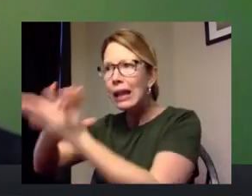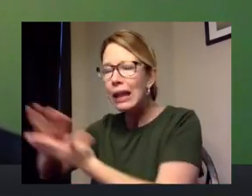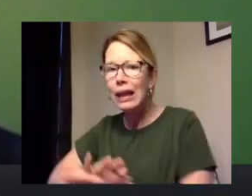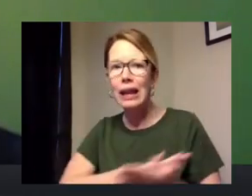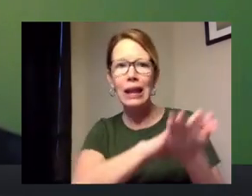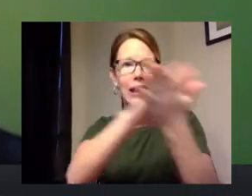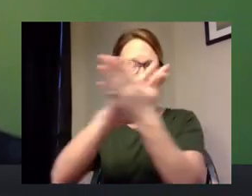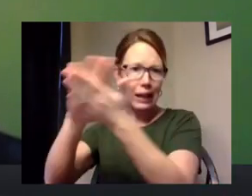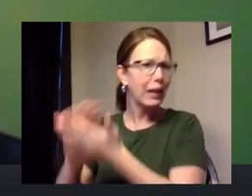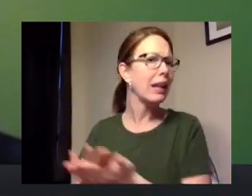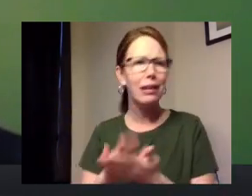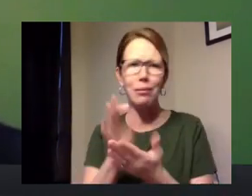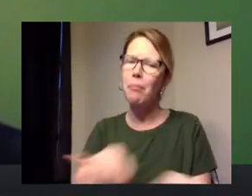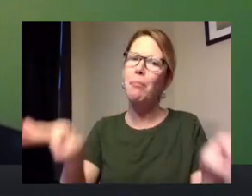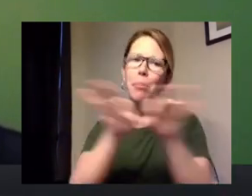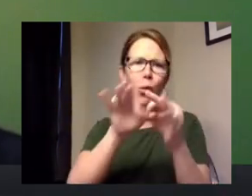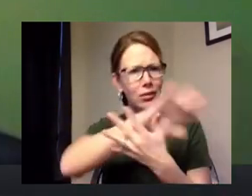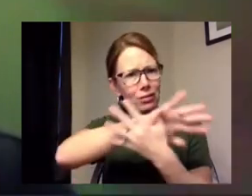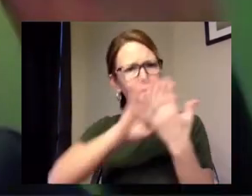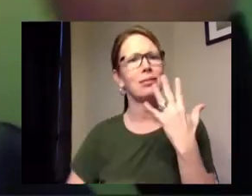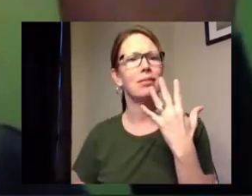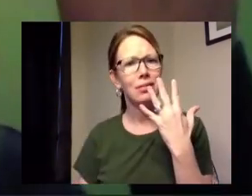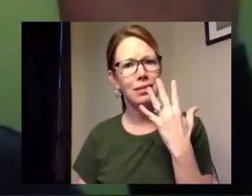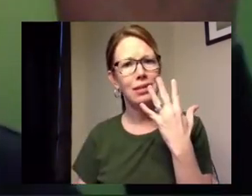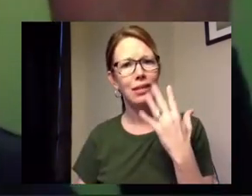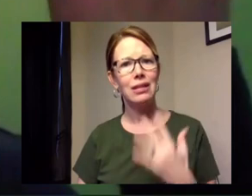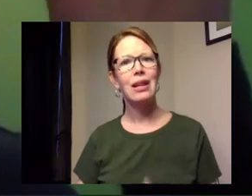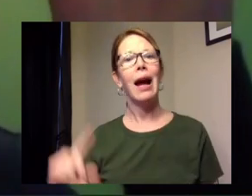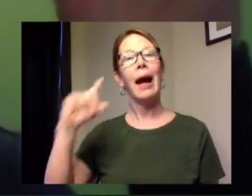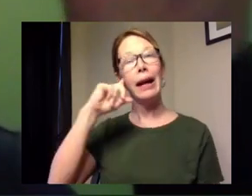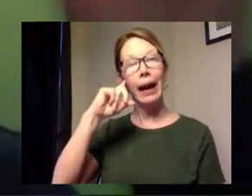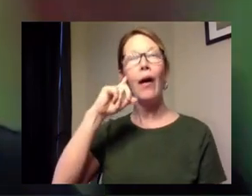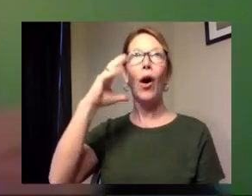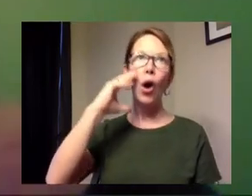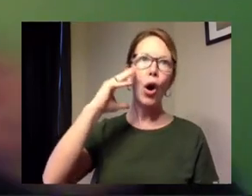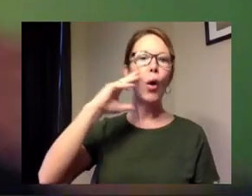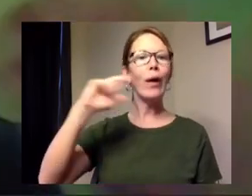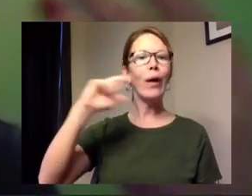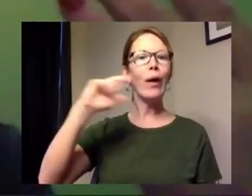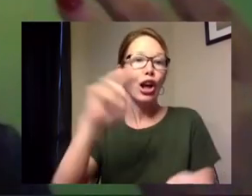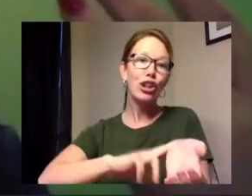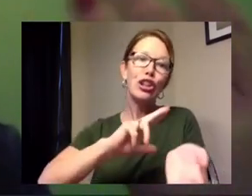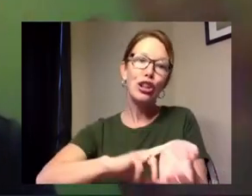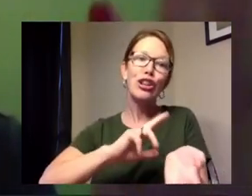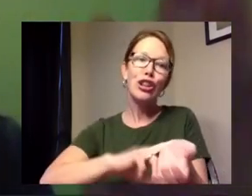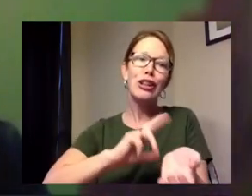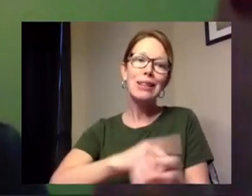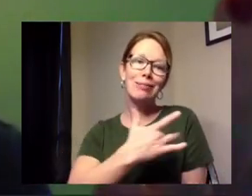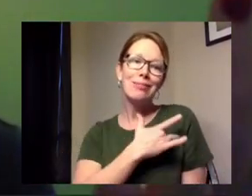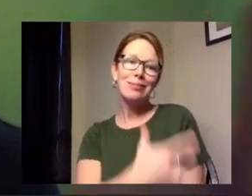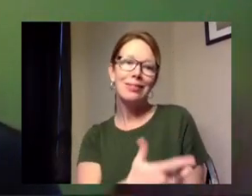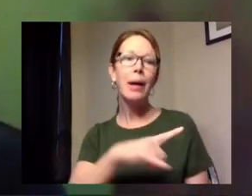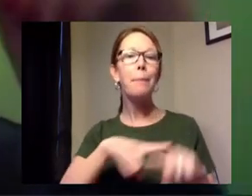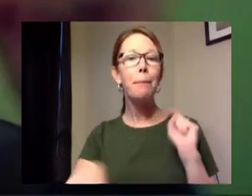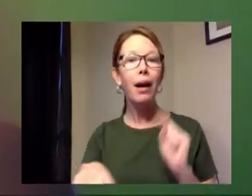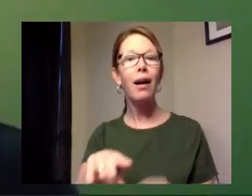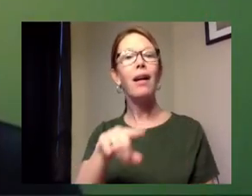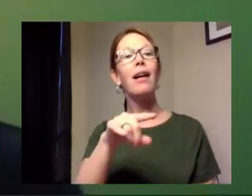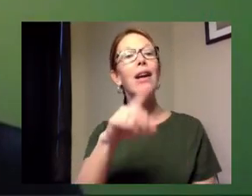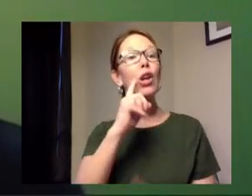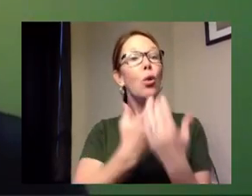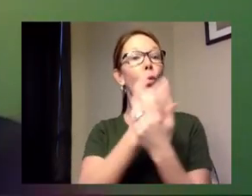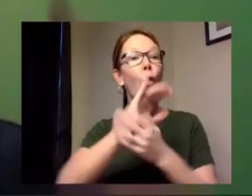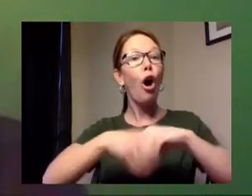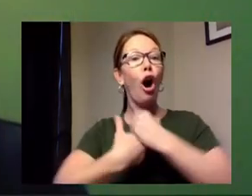thorough frequent hand washing and i know i sound like a nurse right now because i am but don't forget to sing that abc song